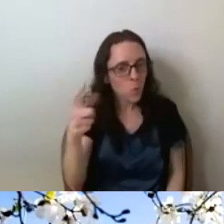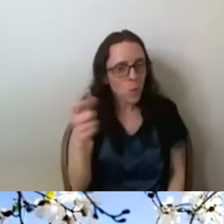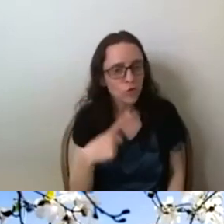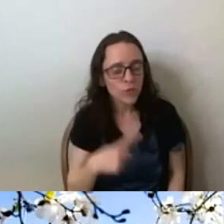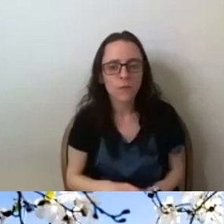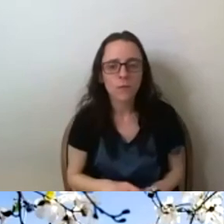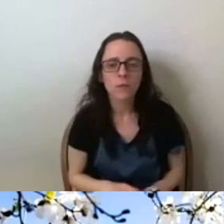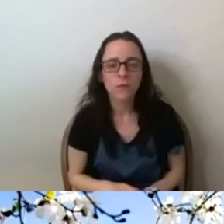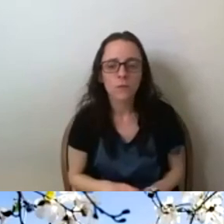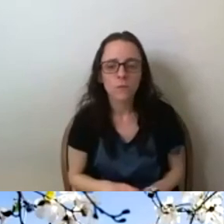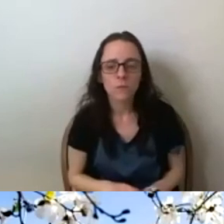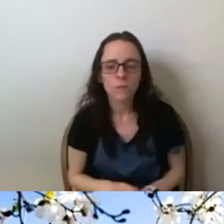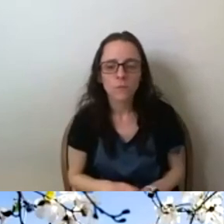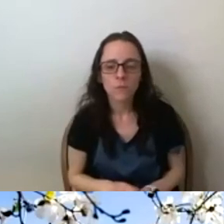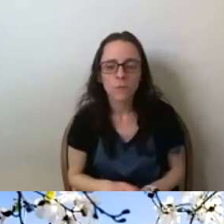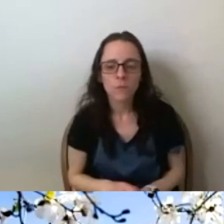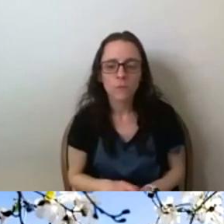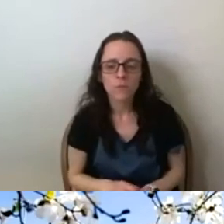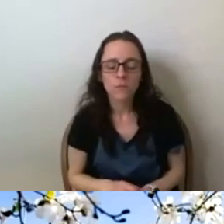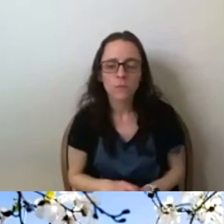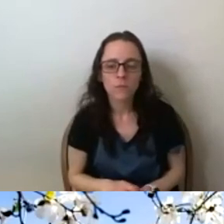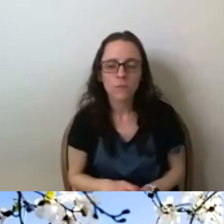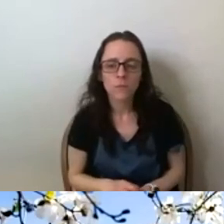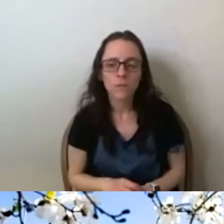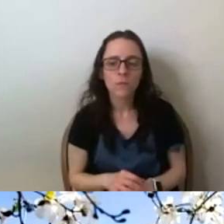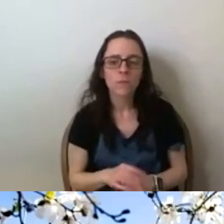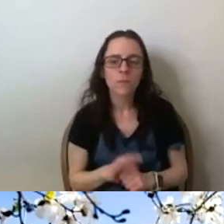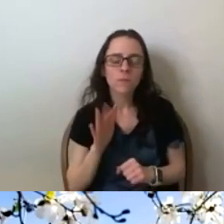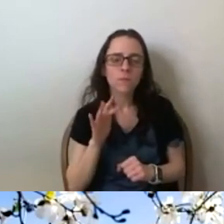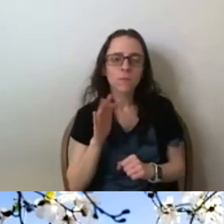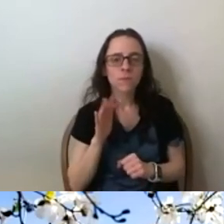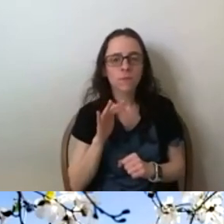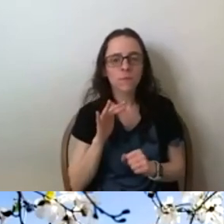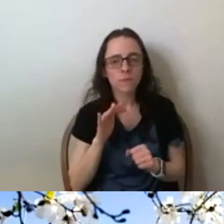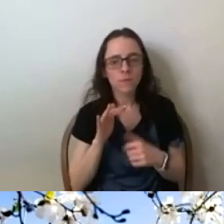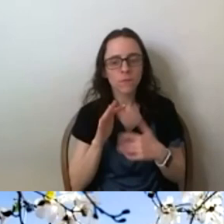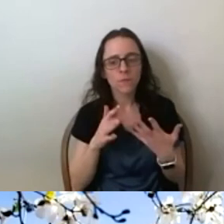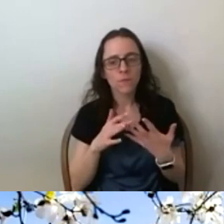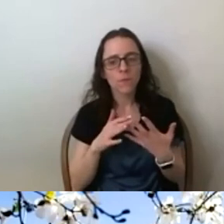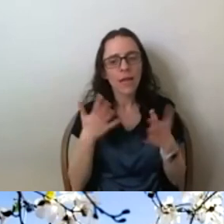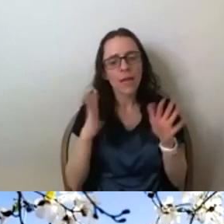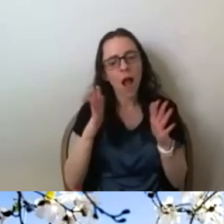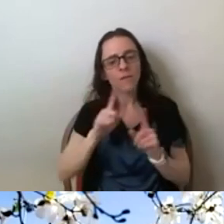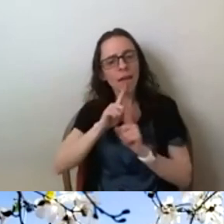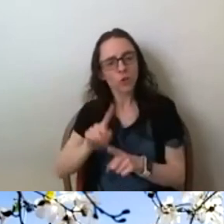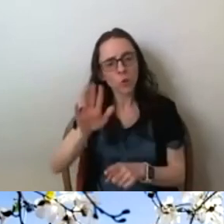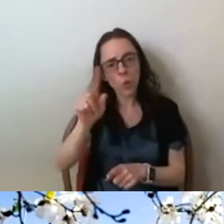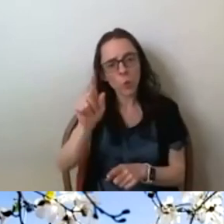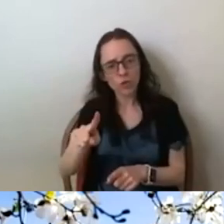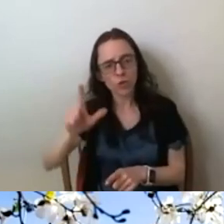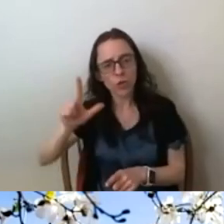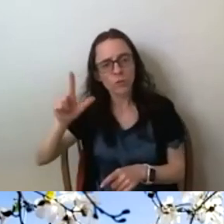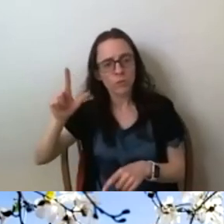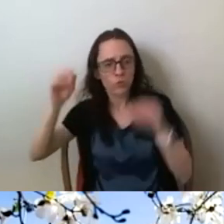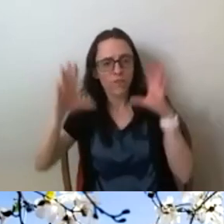thank you. Uh, just to, just to address Professor Bloom's question, um, and, you know, sort of bringing in your question. Um, you know, I, I, I